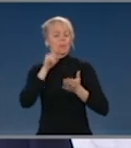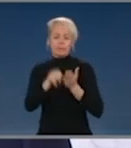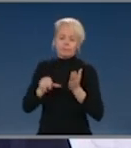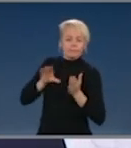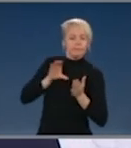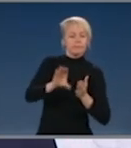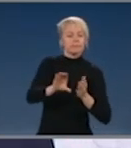ensure compliance. that the funds to back.